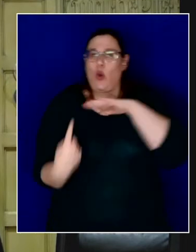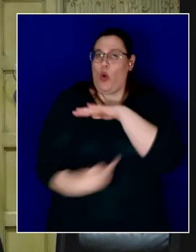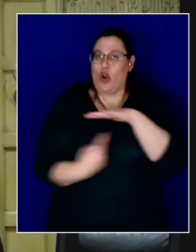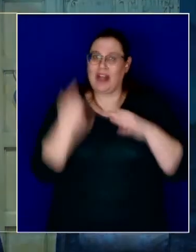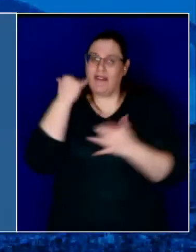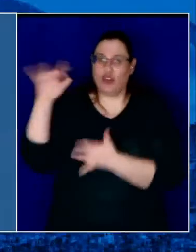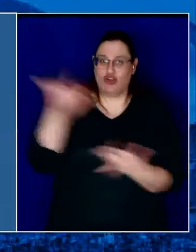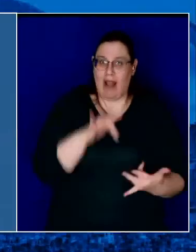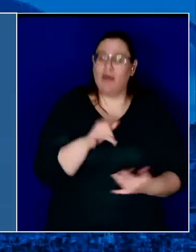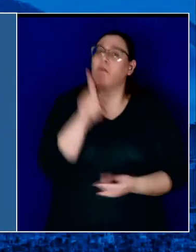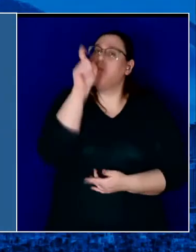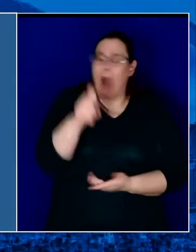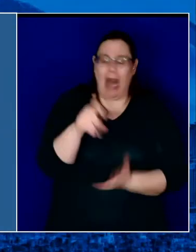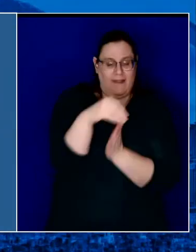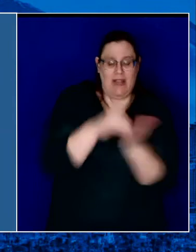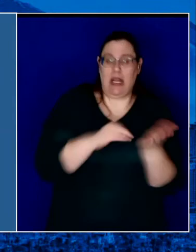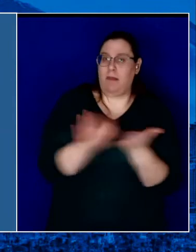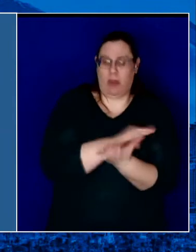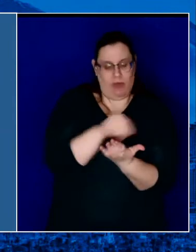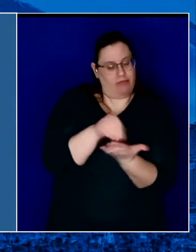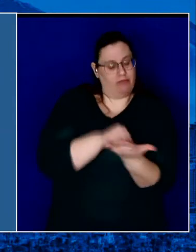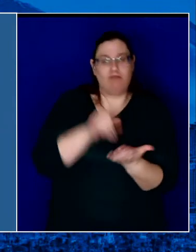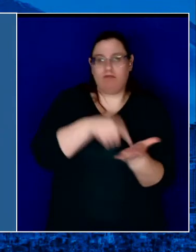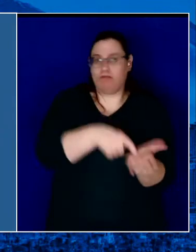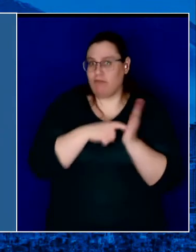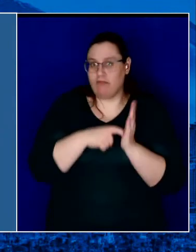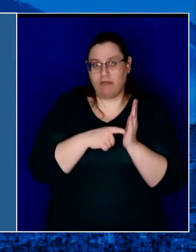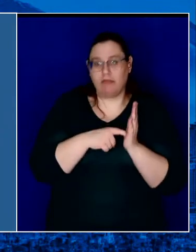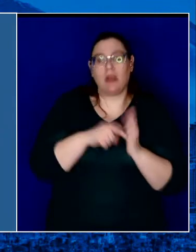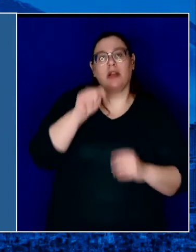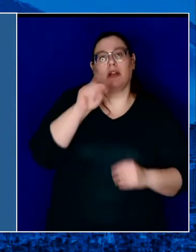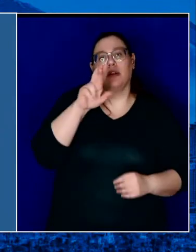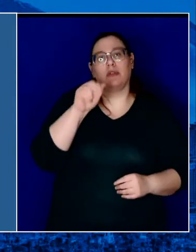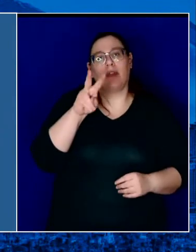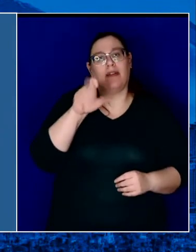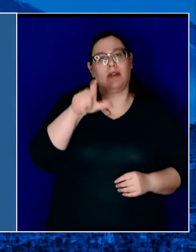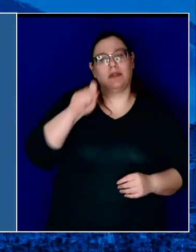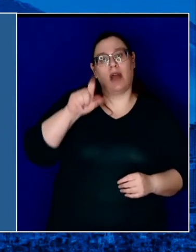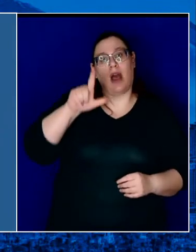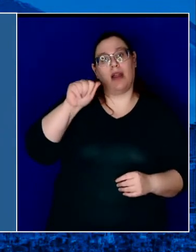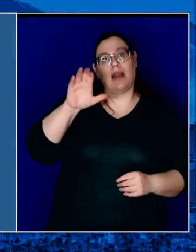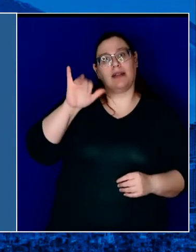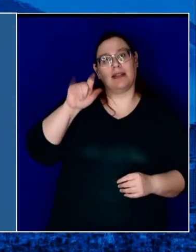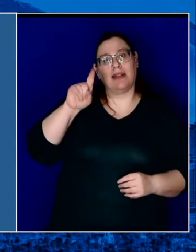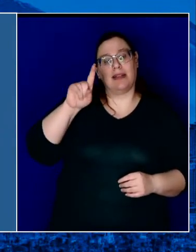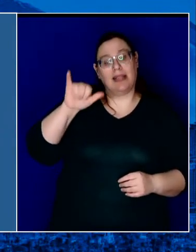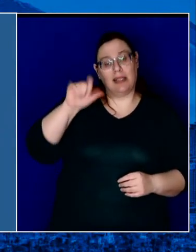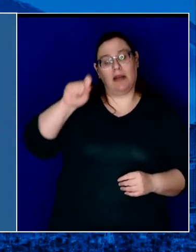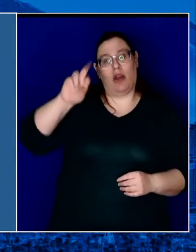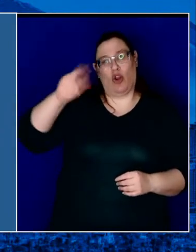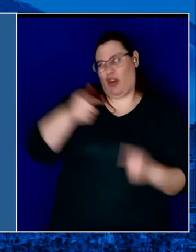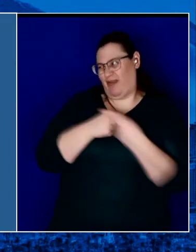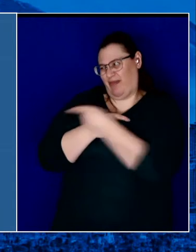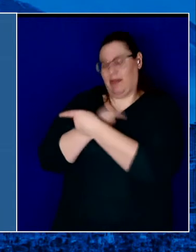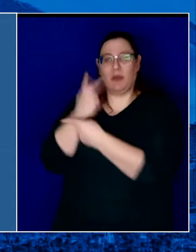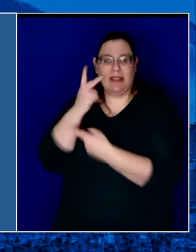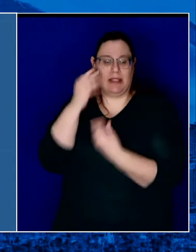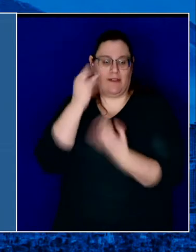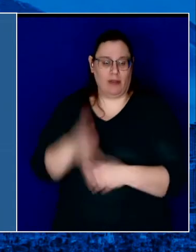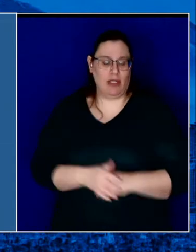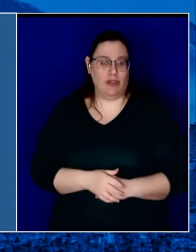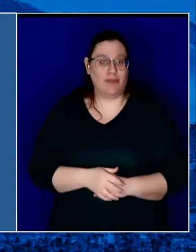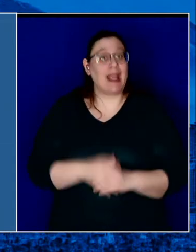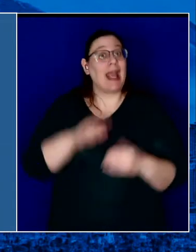fill out the required travel form at travel.lacity.org. And the city will continue to